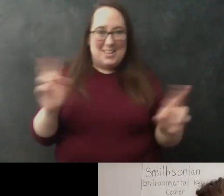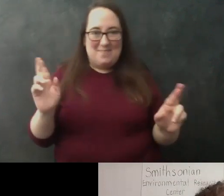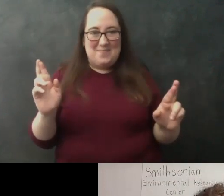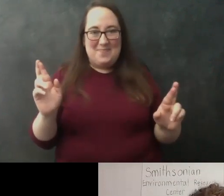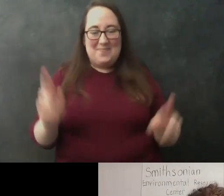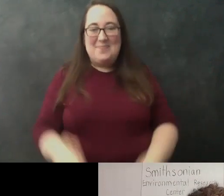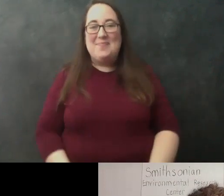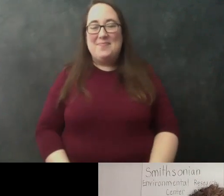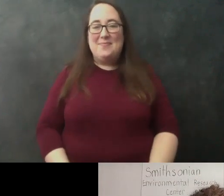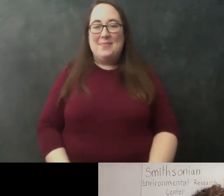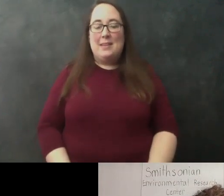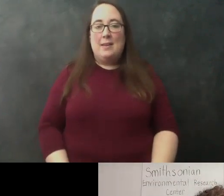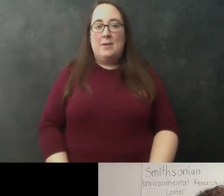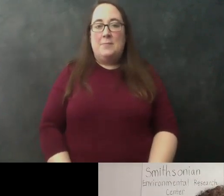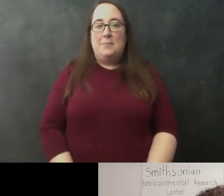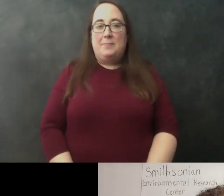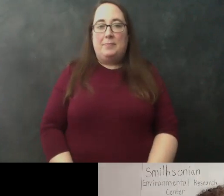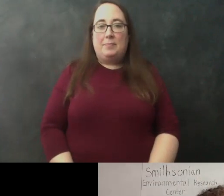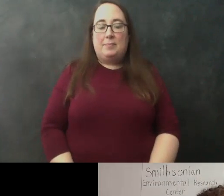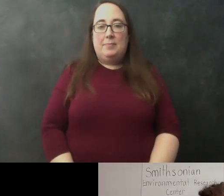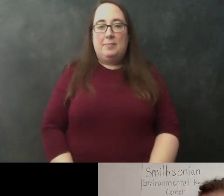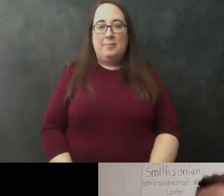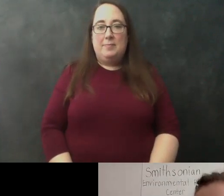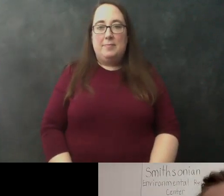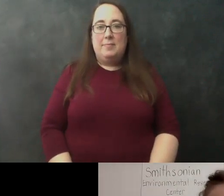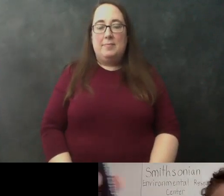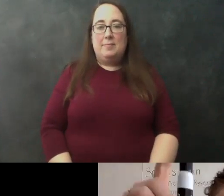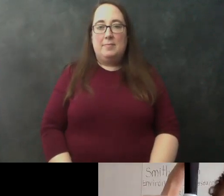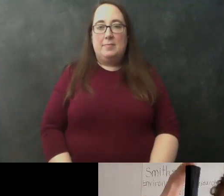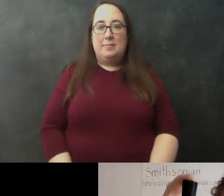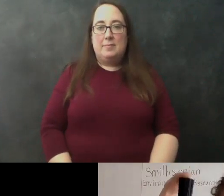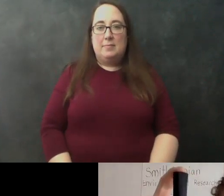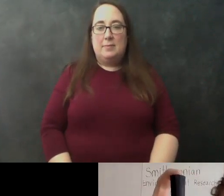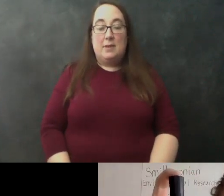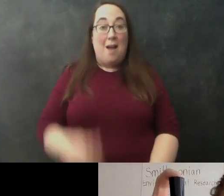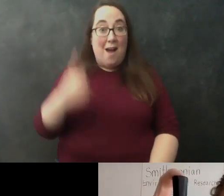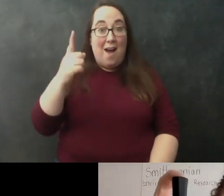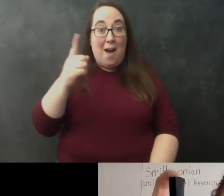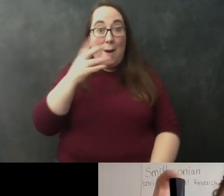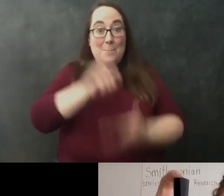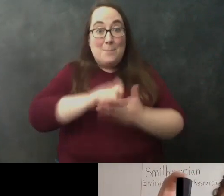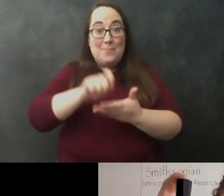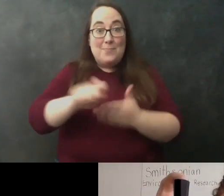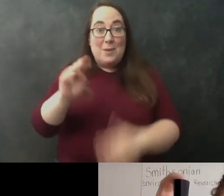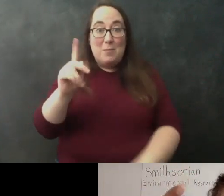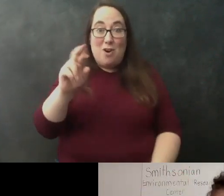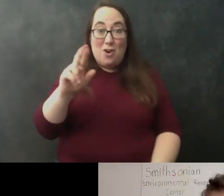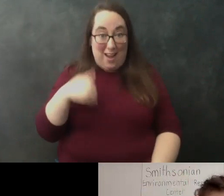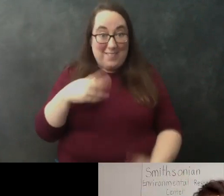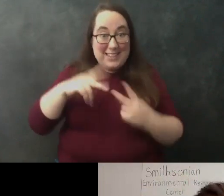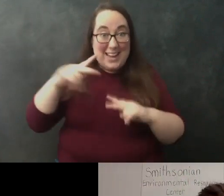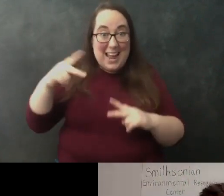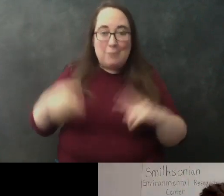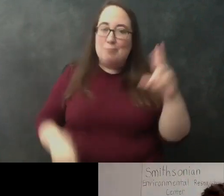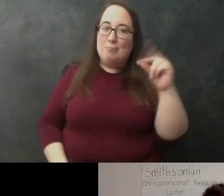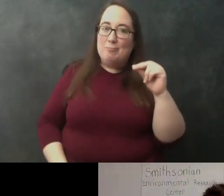let's do it so does this marker have dna no no